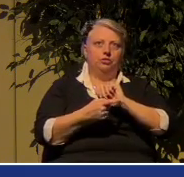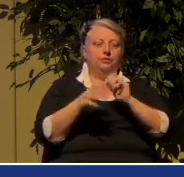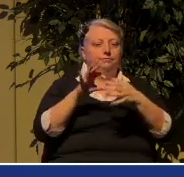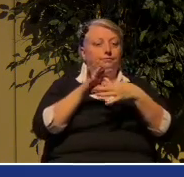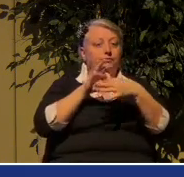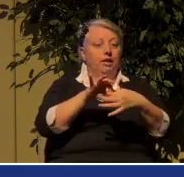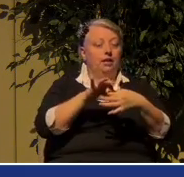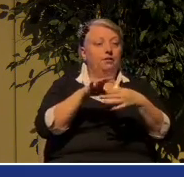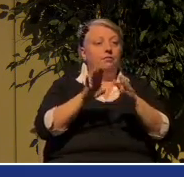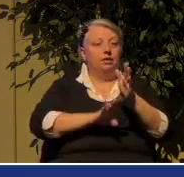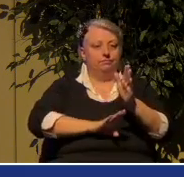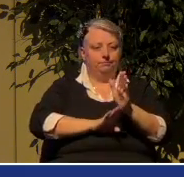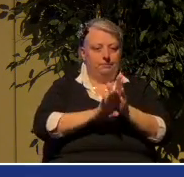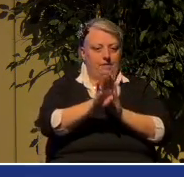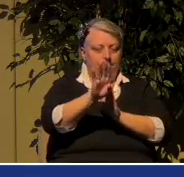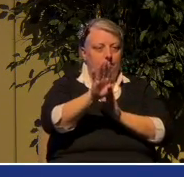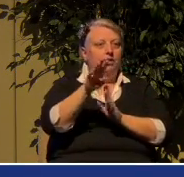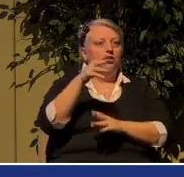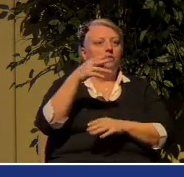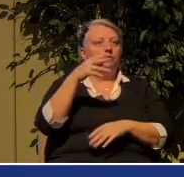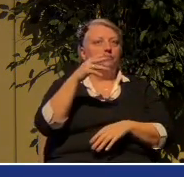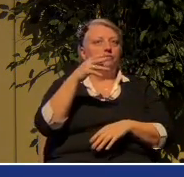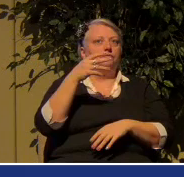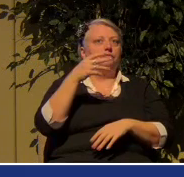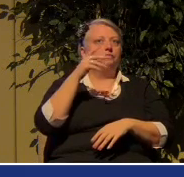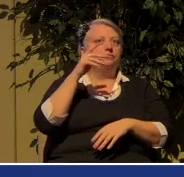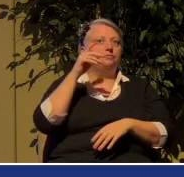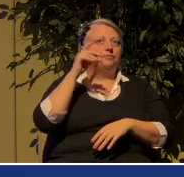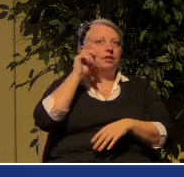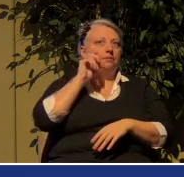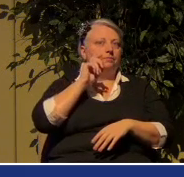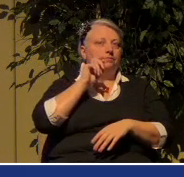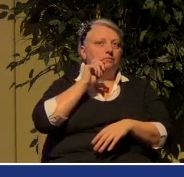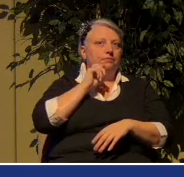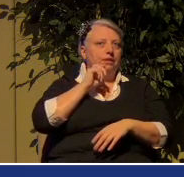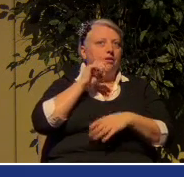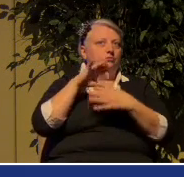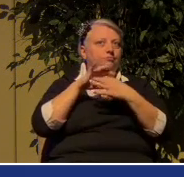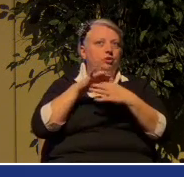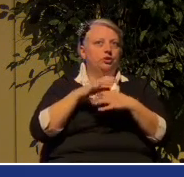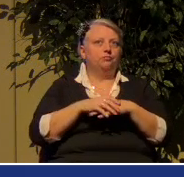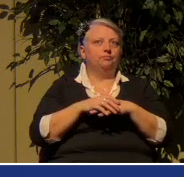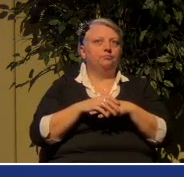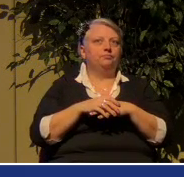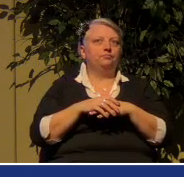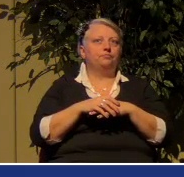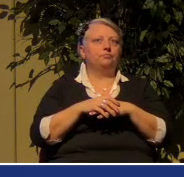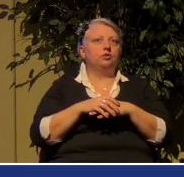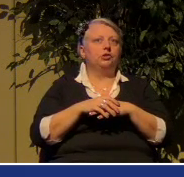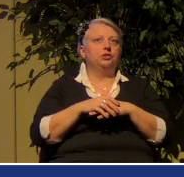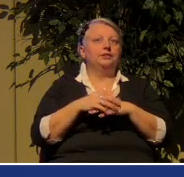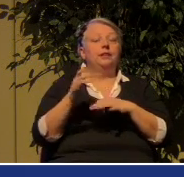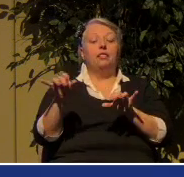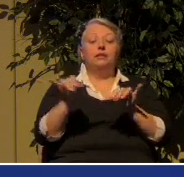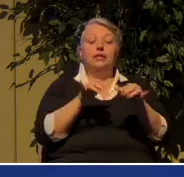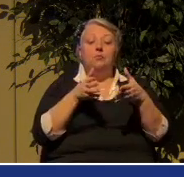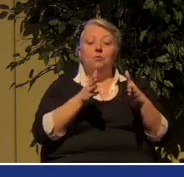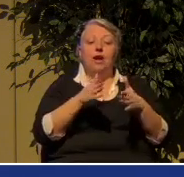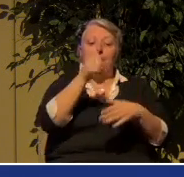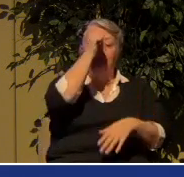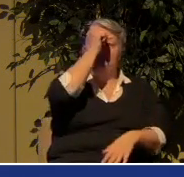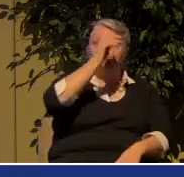homosexuality. And so, for example, he says in the context of that passage, in the same way, men